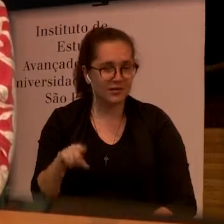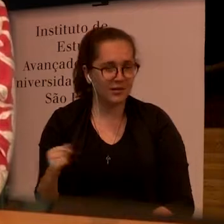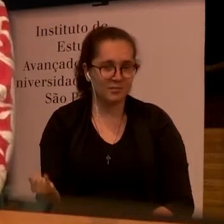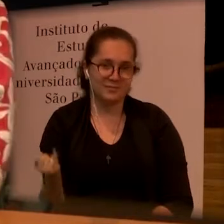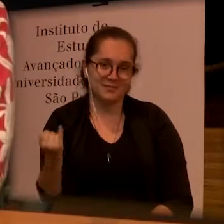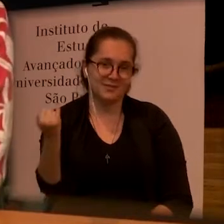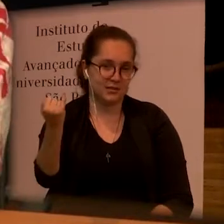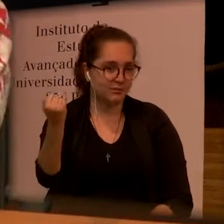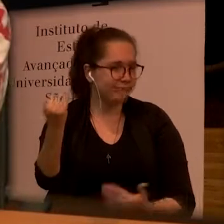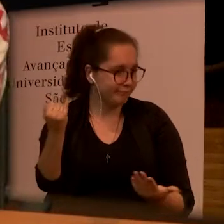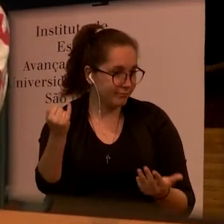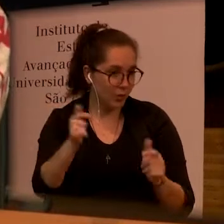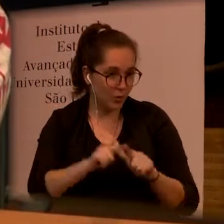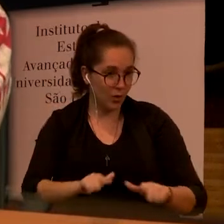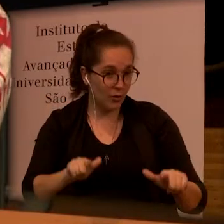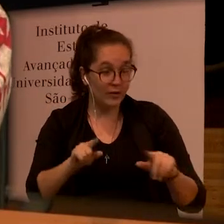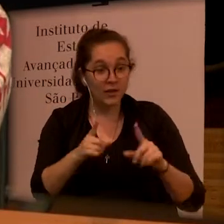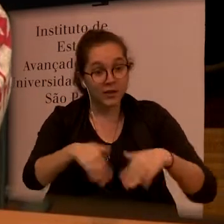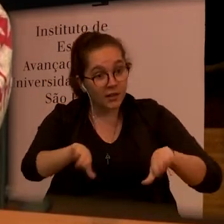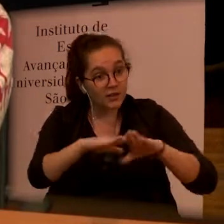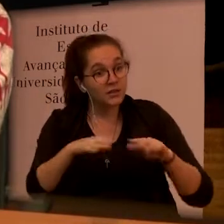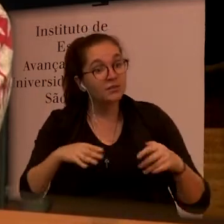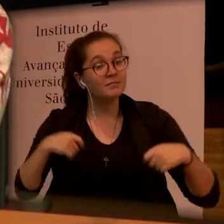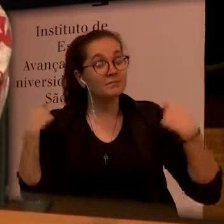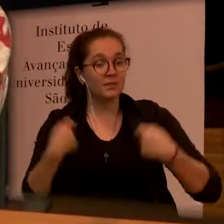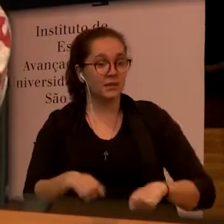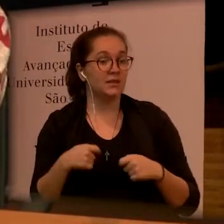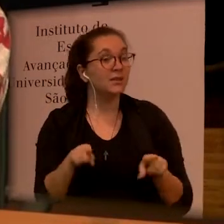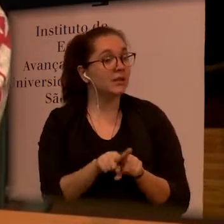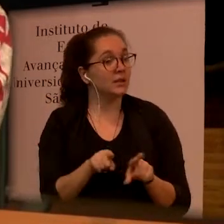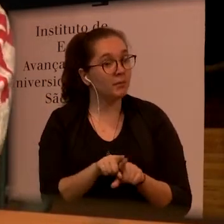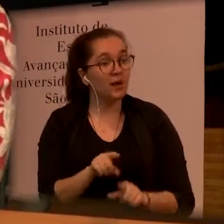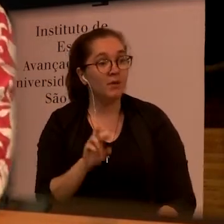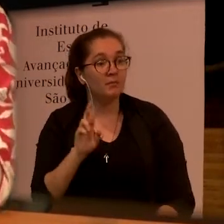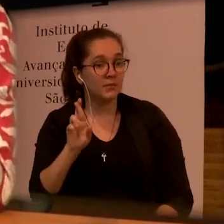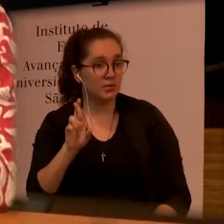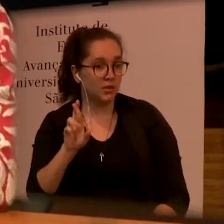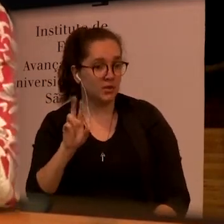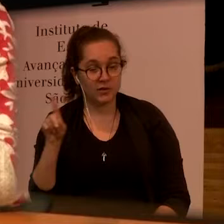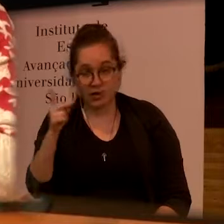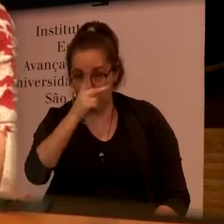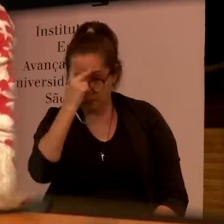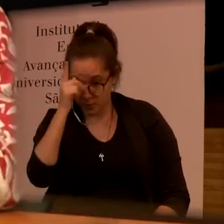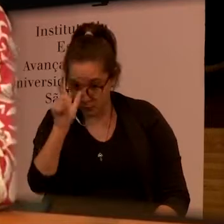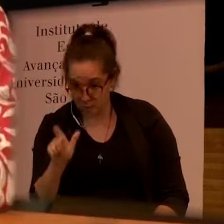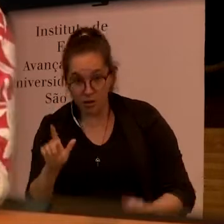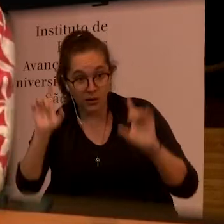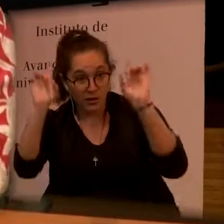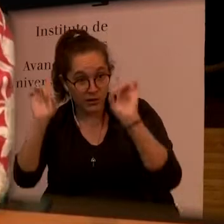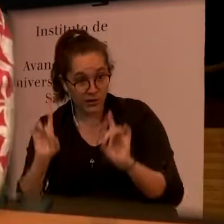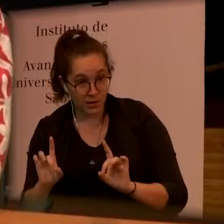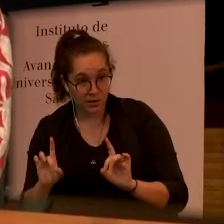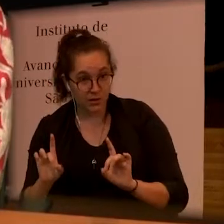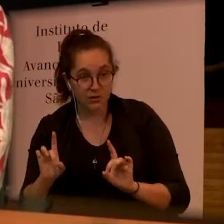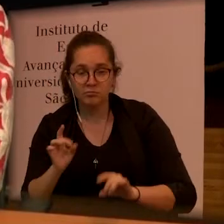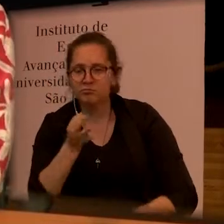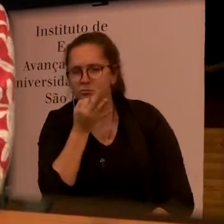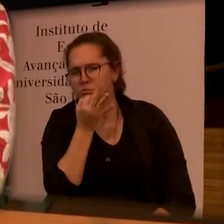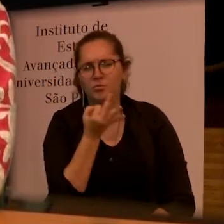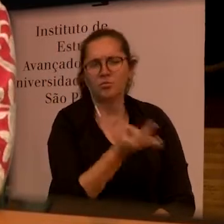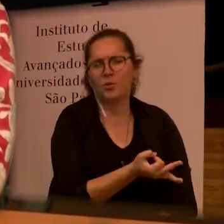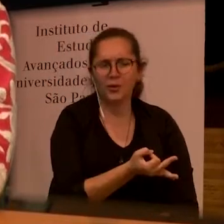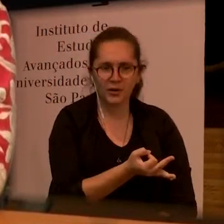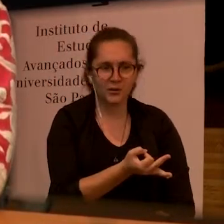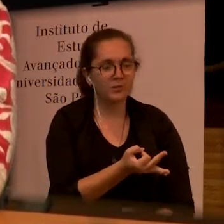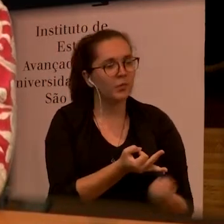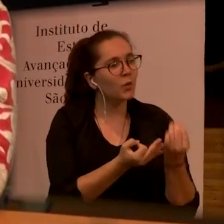we need the perspective of the children with disabilities who are excluded as well as the teachers about how that inclusion can best be achieved